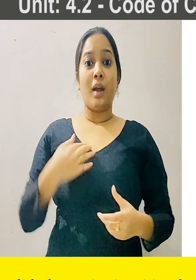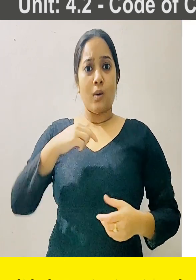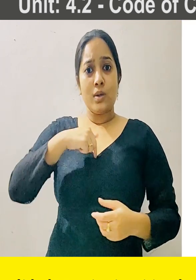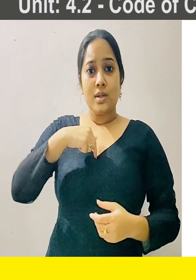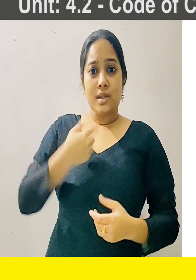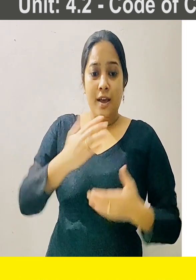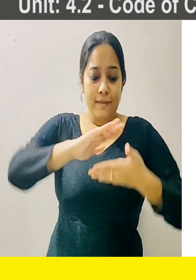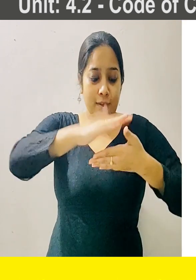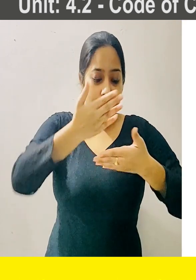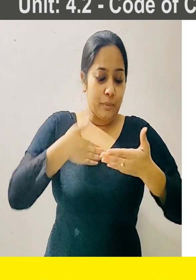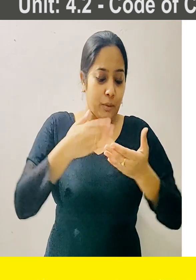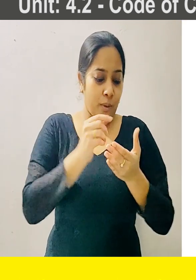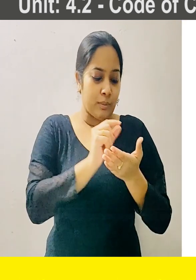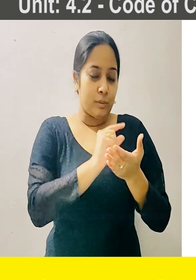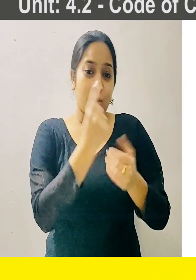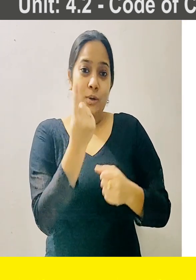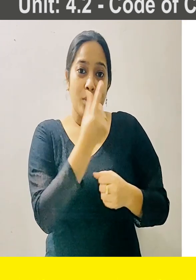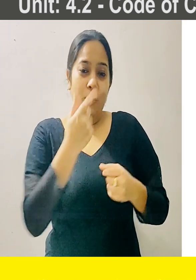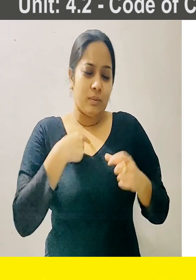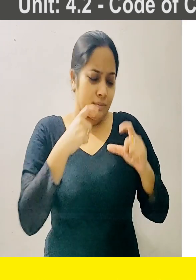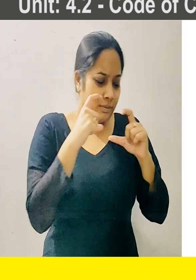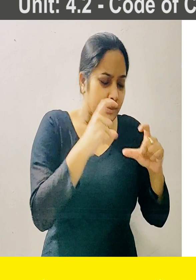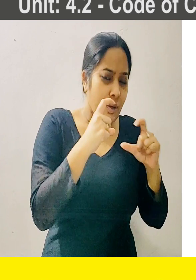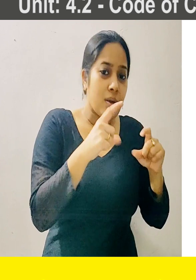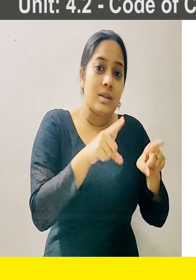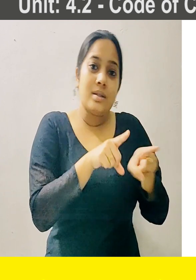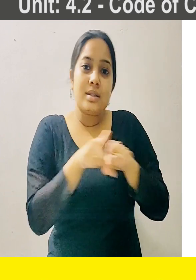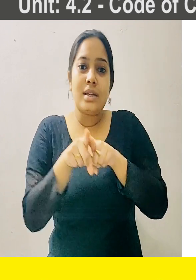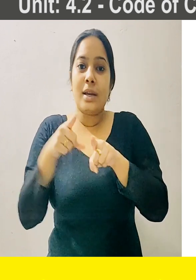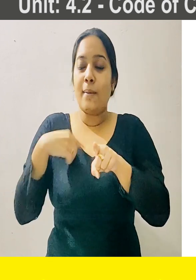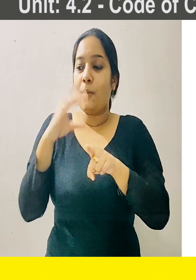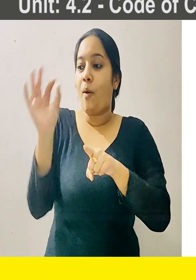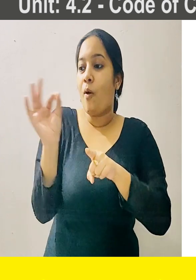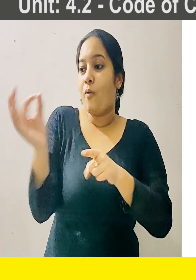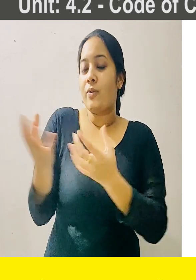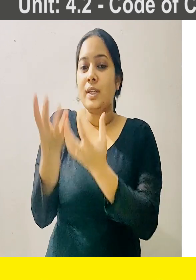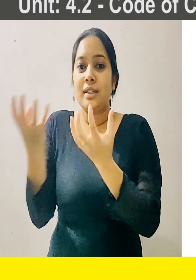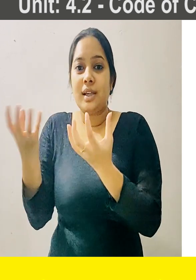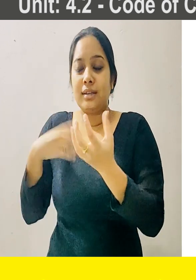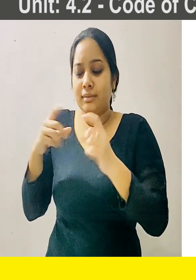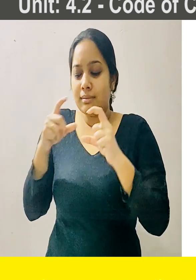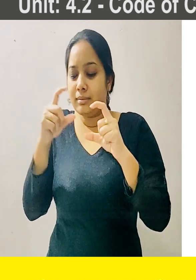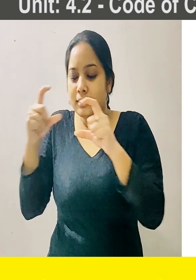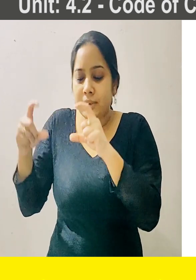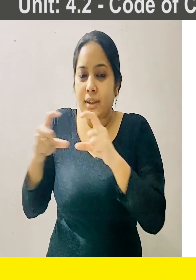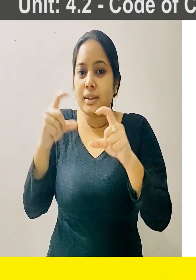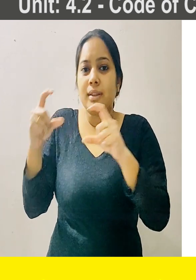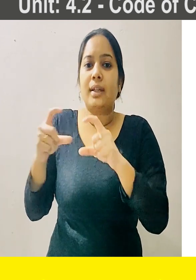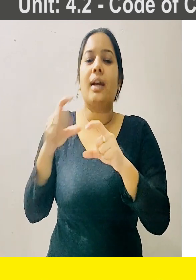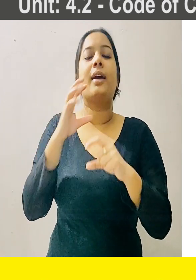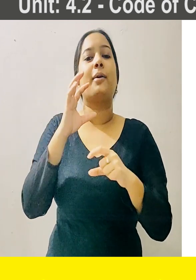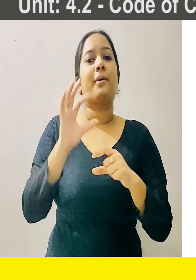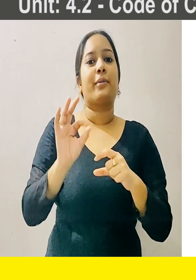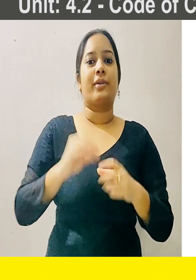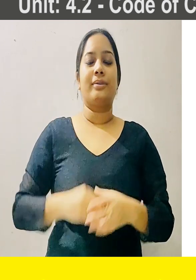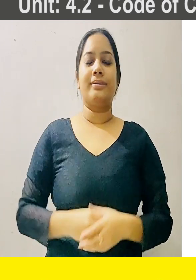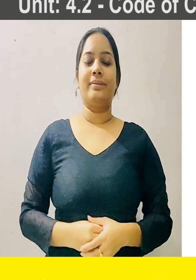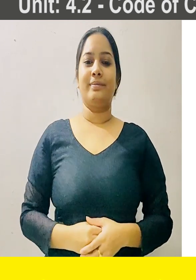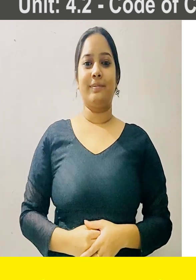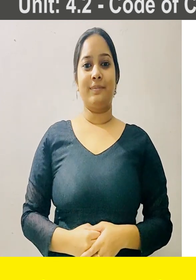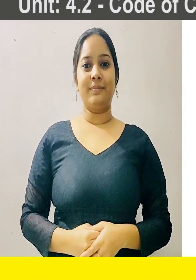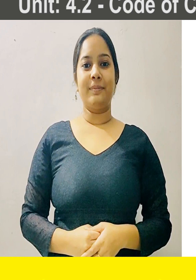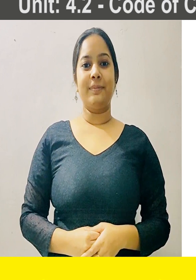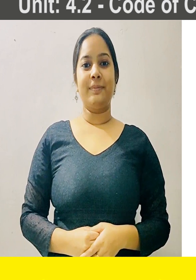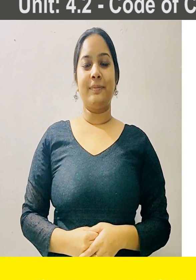careful while using your personal resources, please be careful using the organization's resources too in a